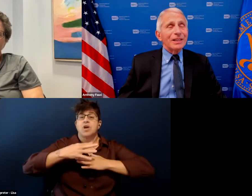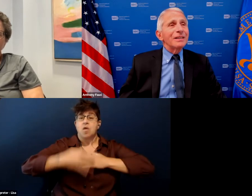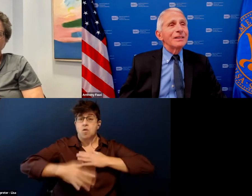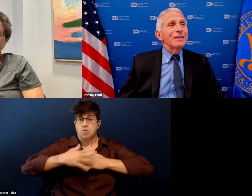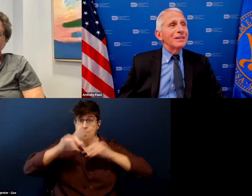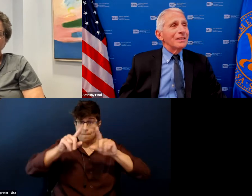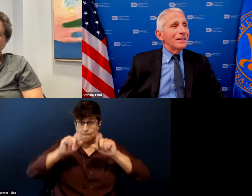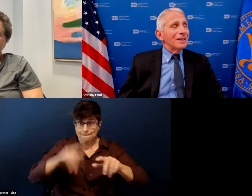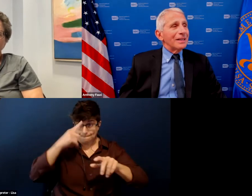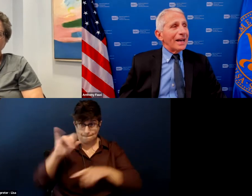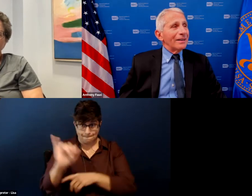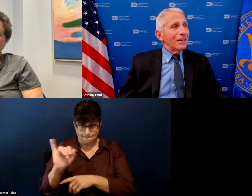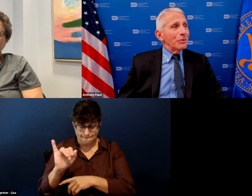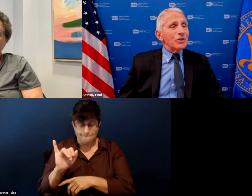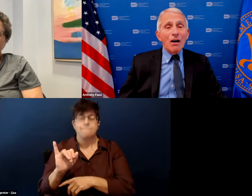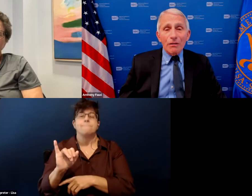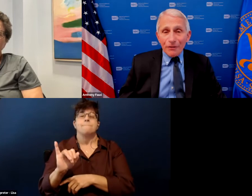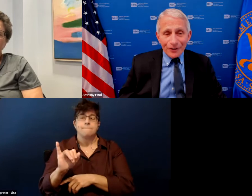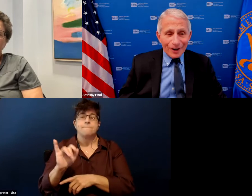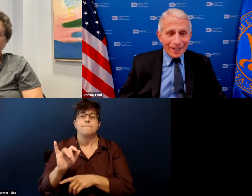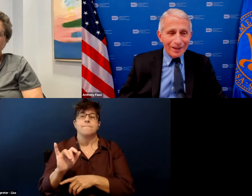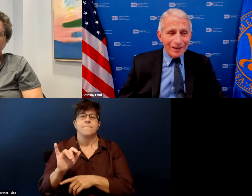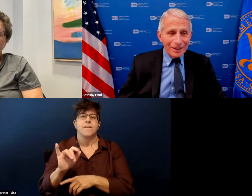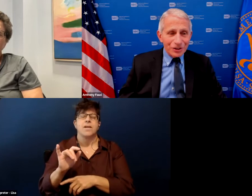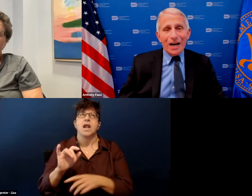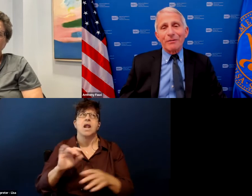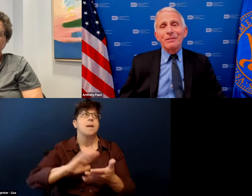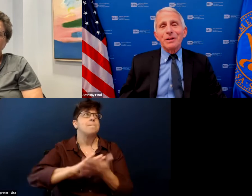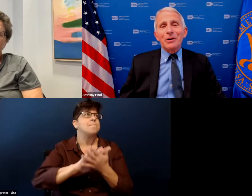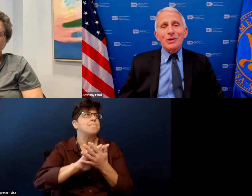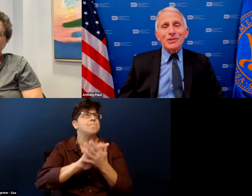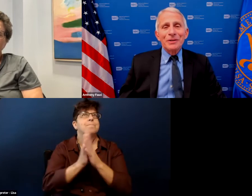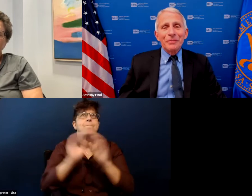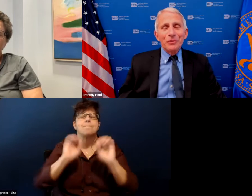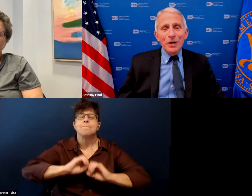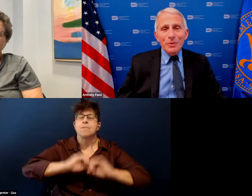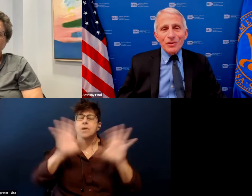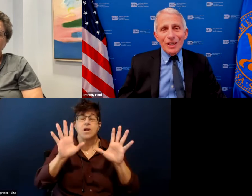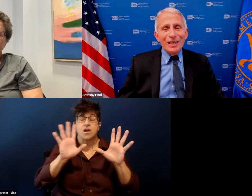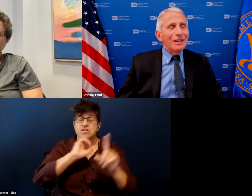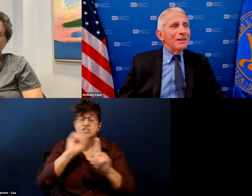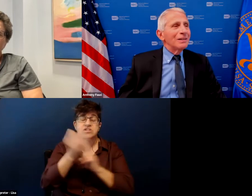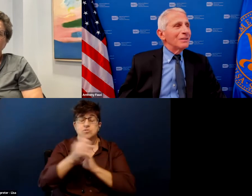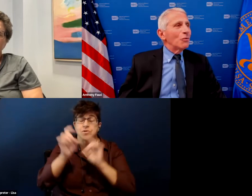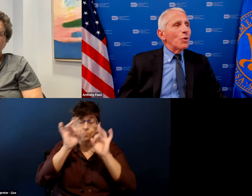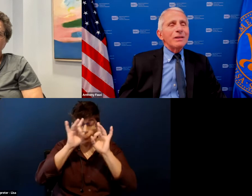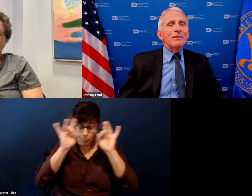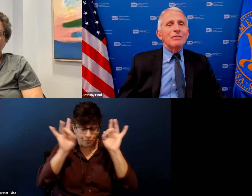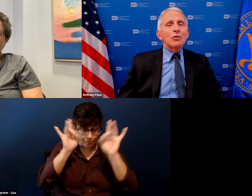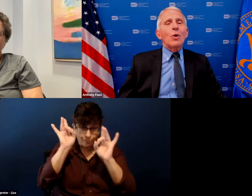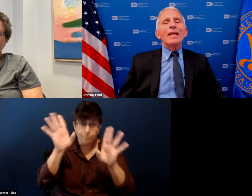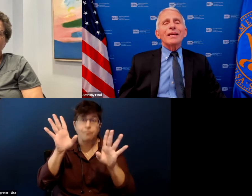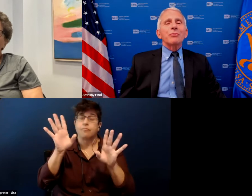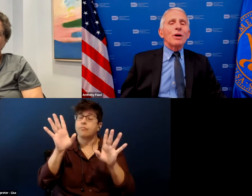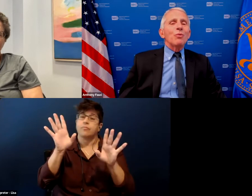clear that it was horrifying sharon because we were seeing one